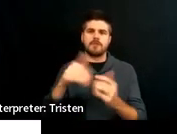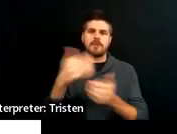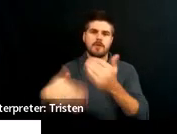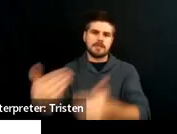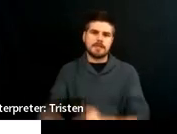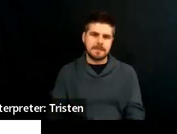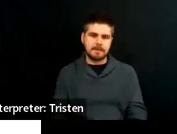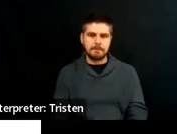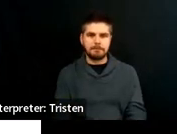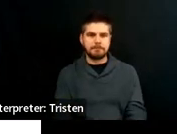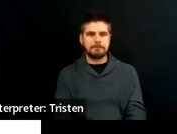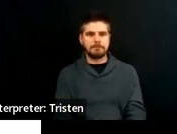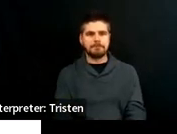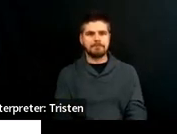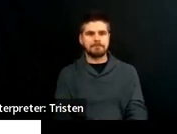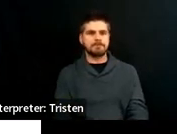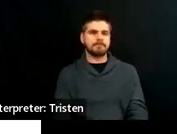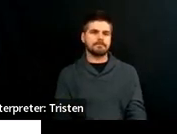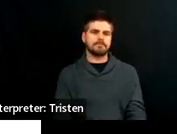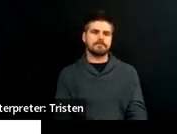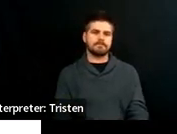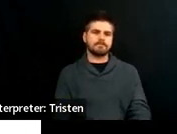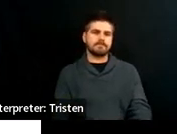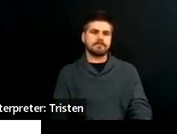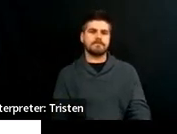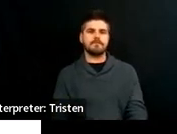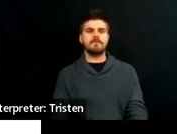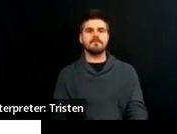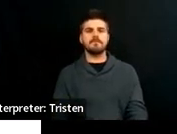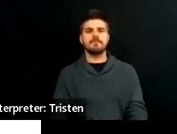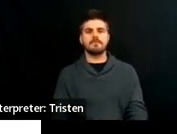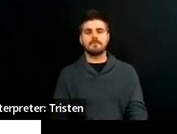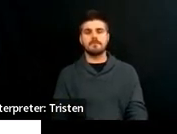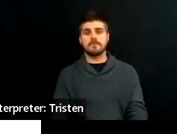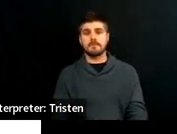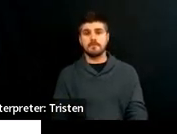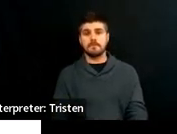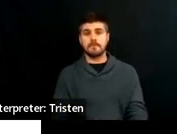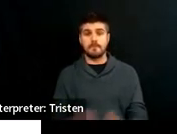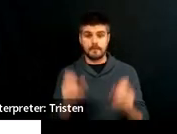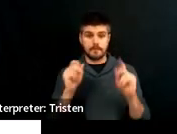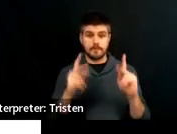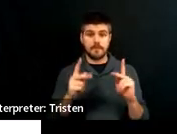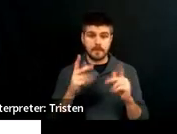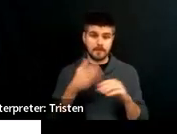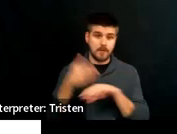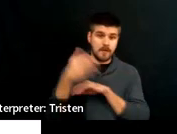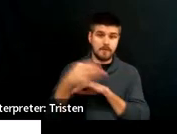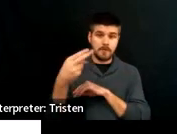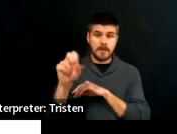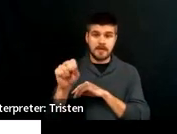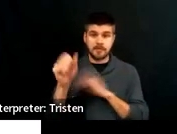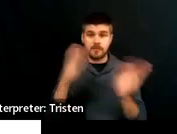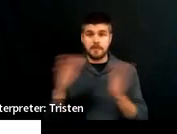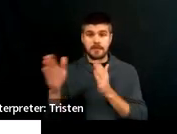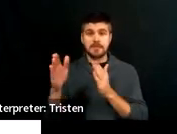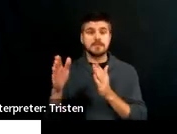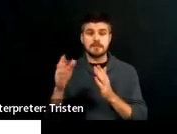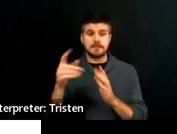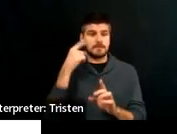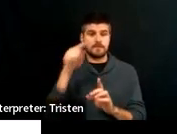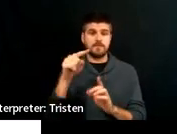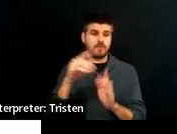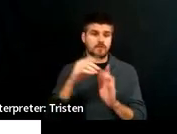All right, let's see. So post-secondary plans are only for students with a disability.